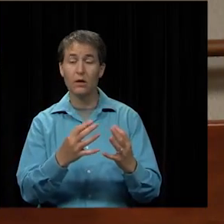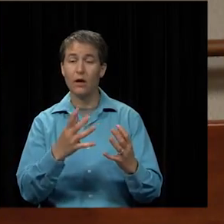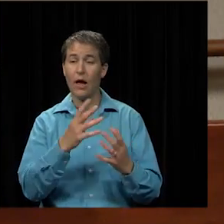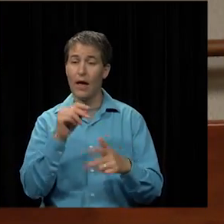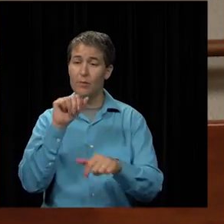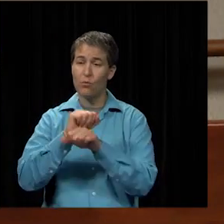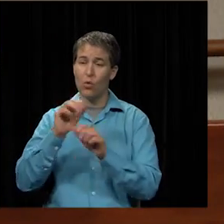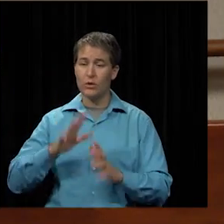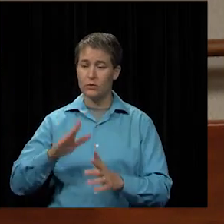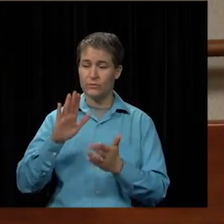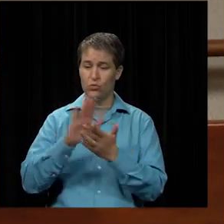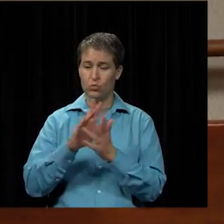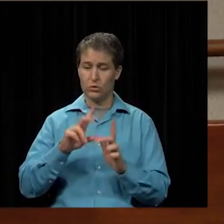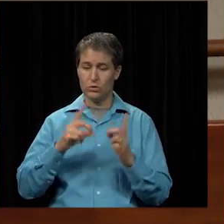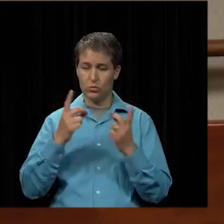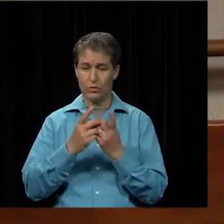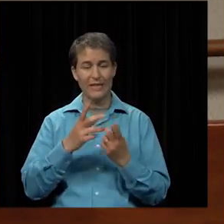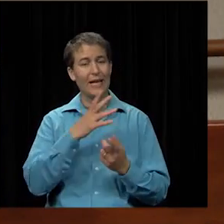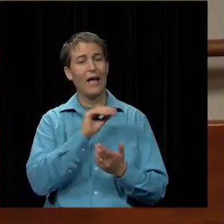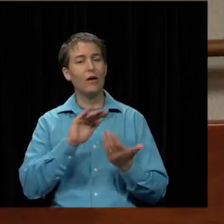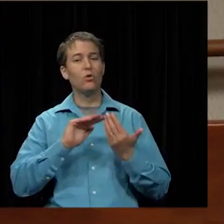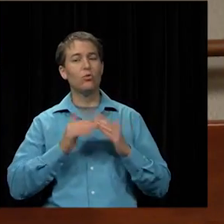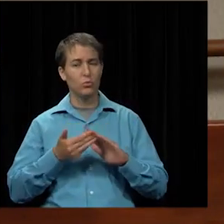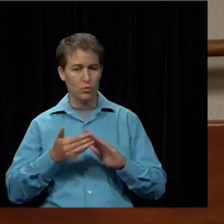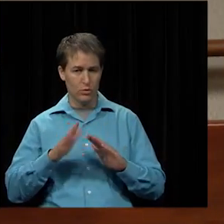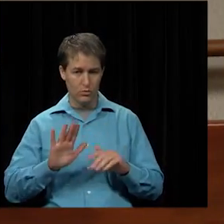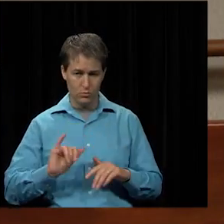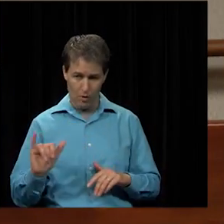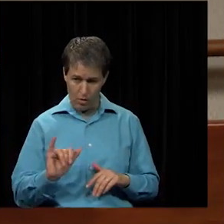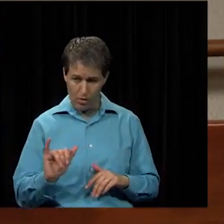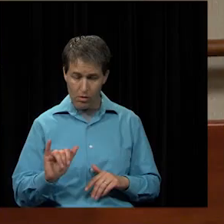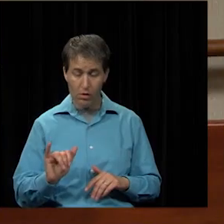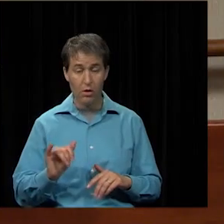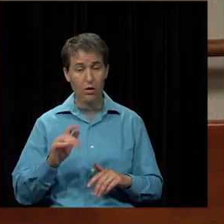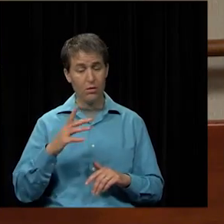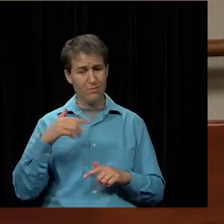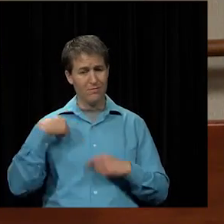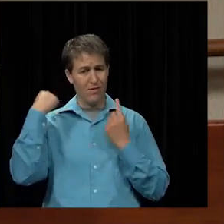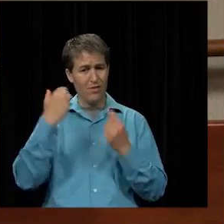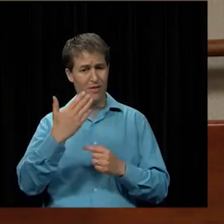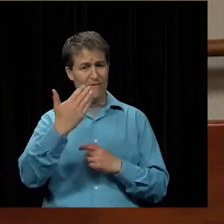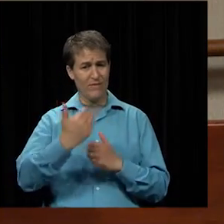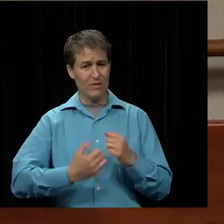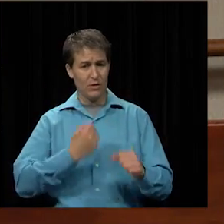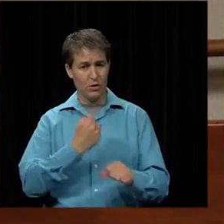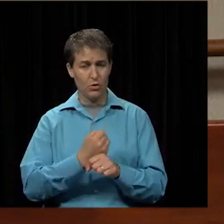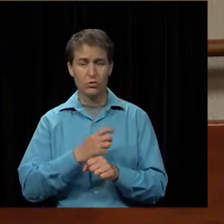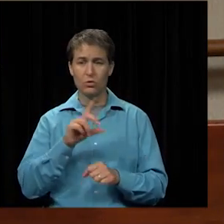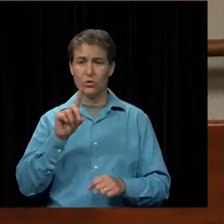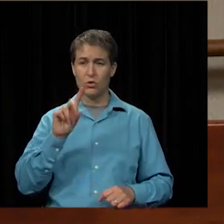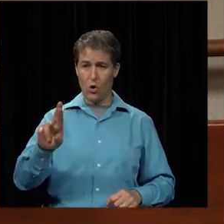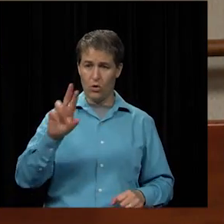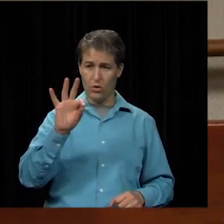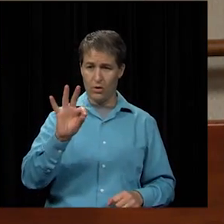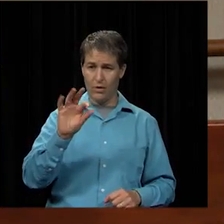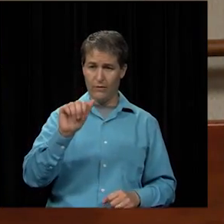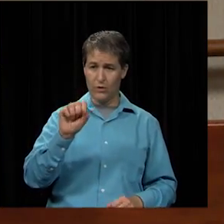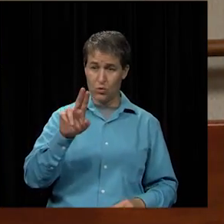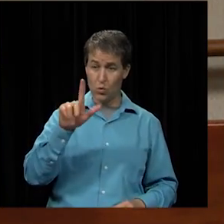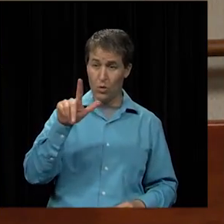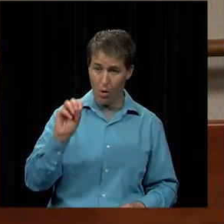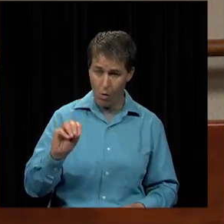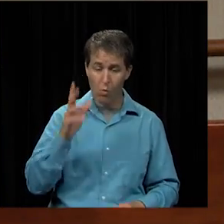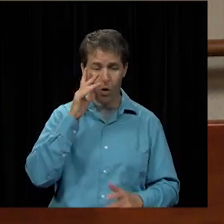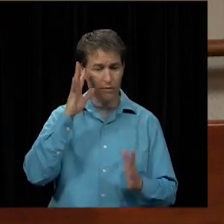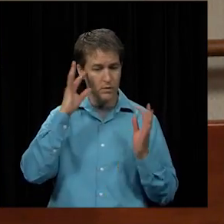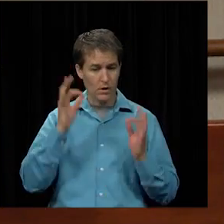employees of the district and our community members. In 15 years, Dr. Fasulo may have to make a